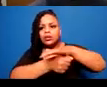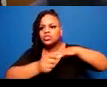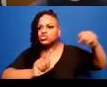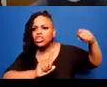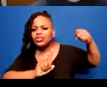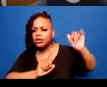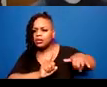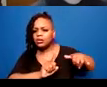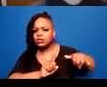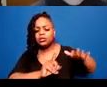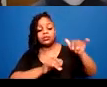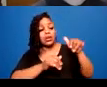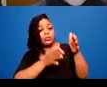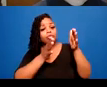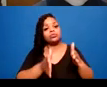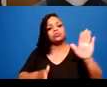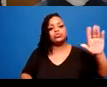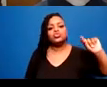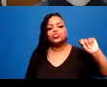dominant culture norms,